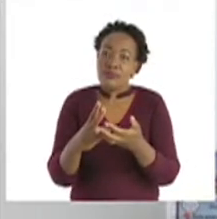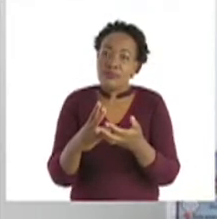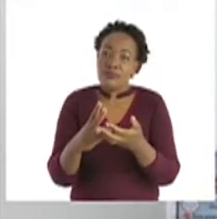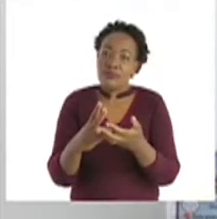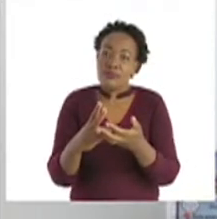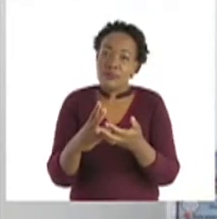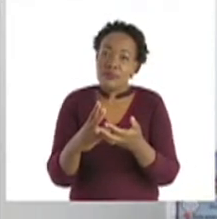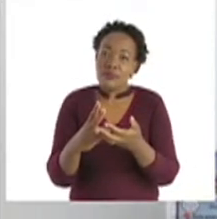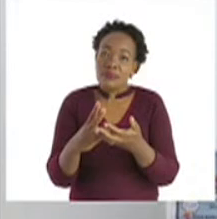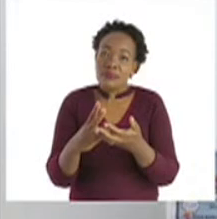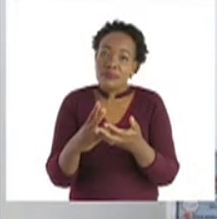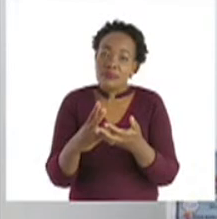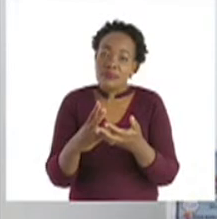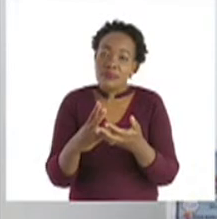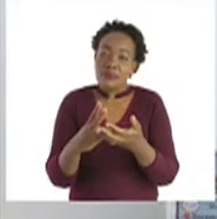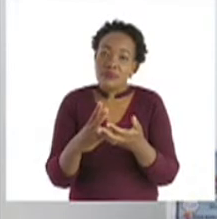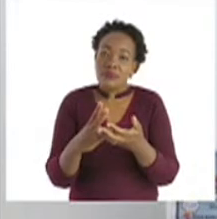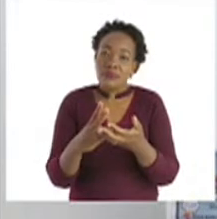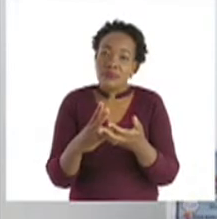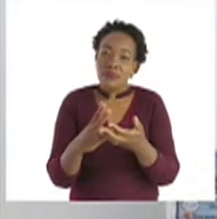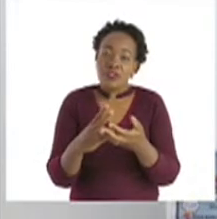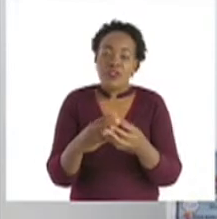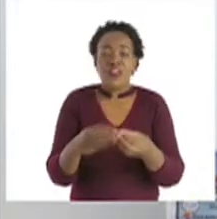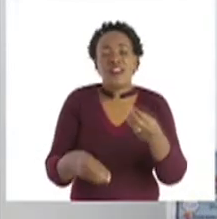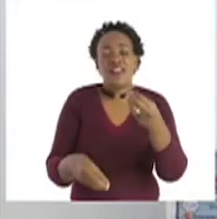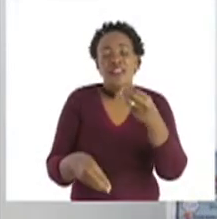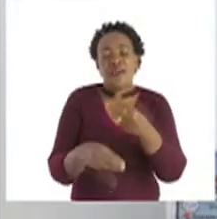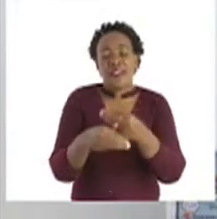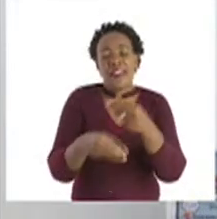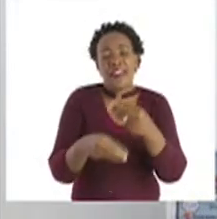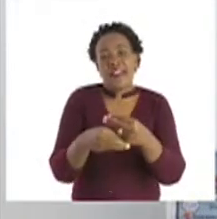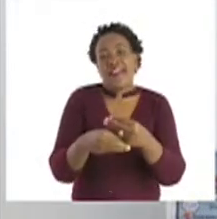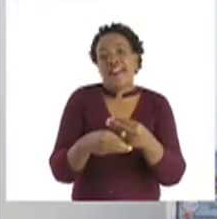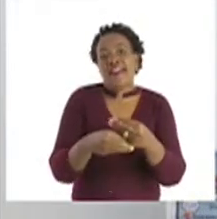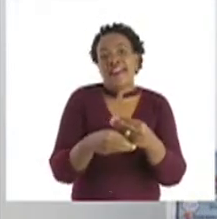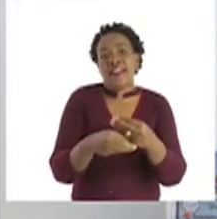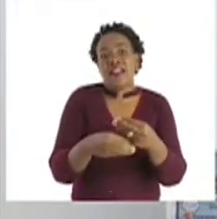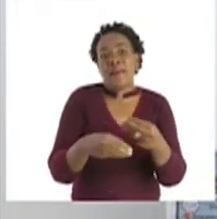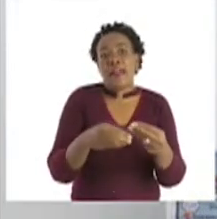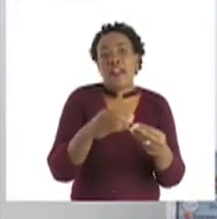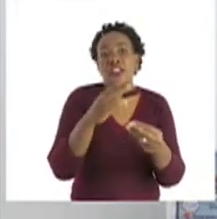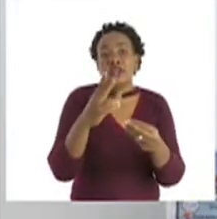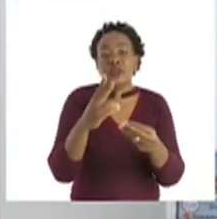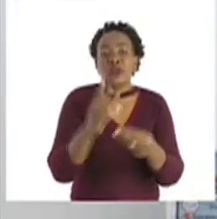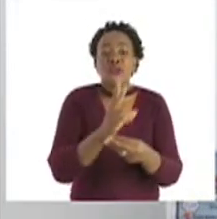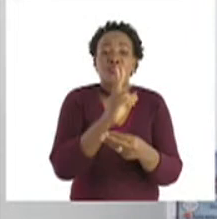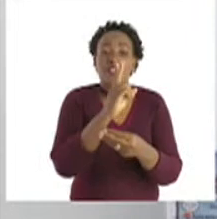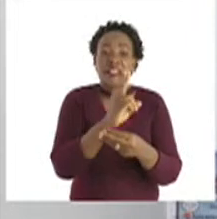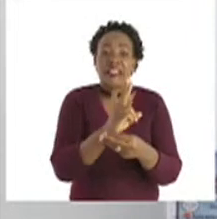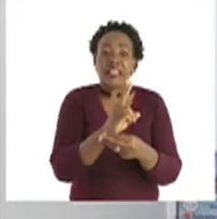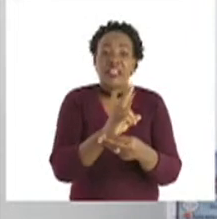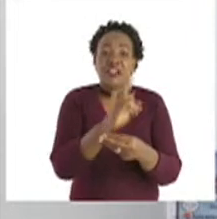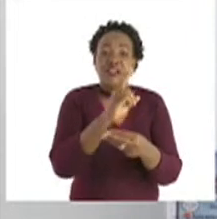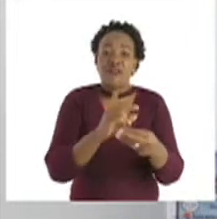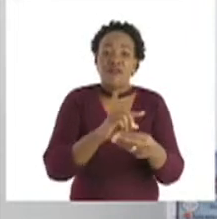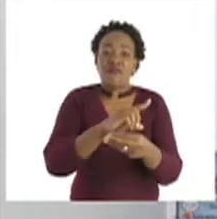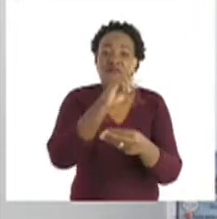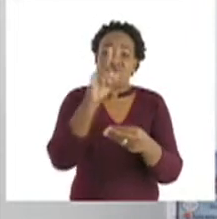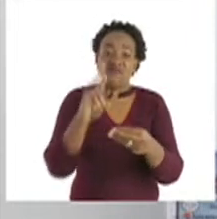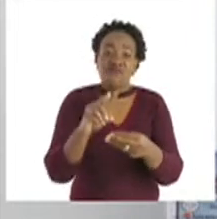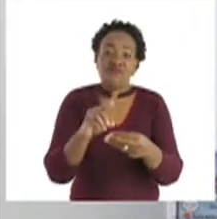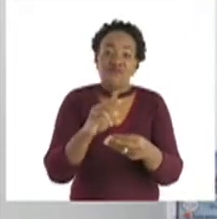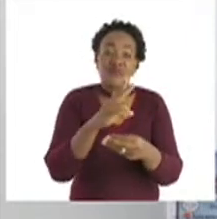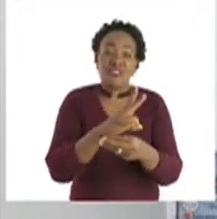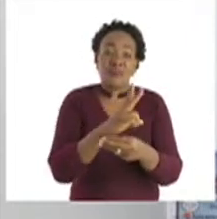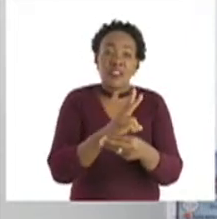So, it means they were adding 2. It's a pattern of 2's. So, it's from 2 to